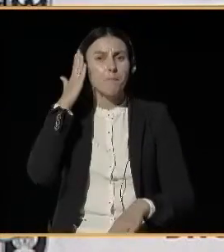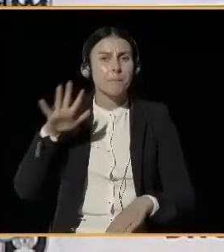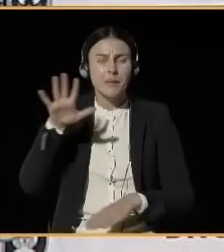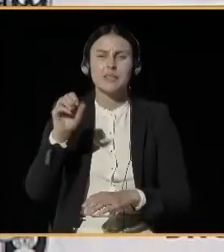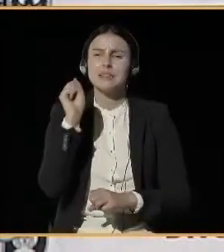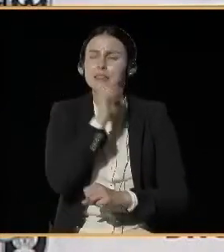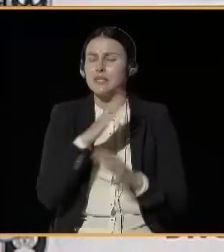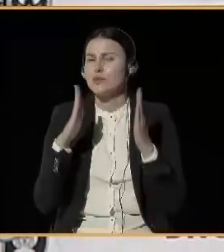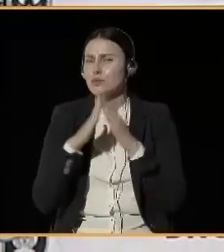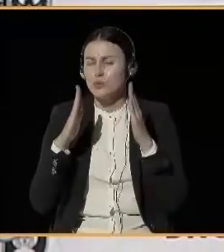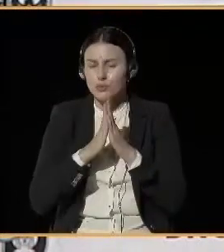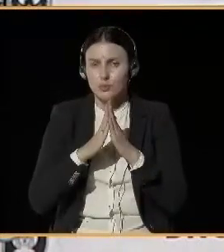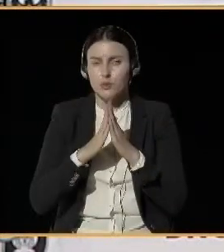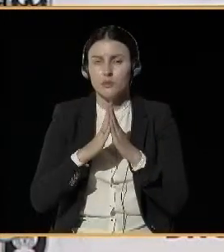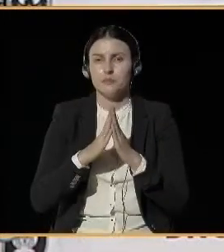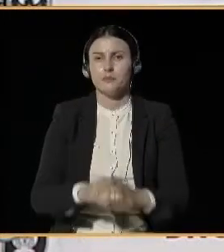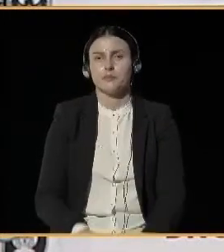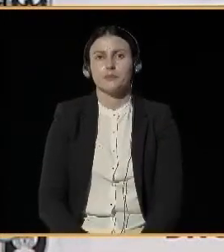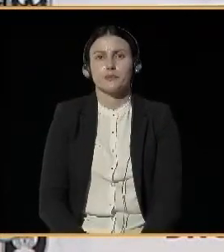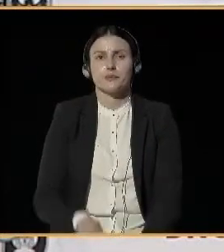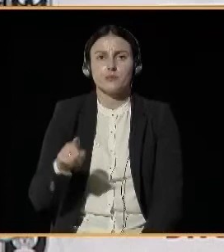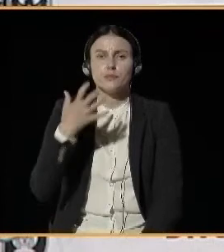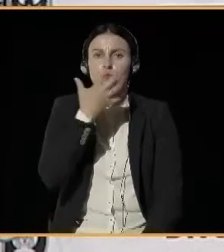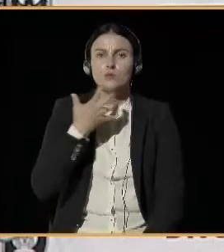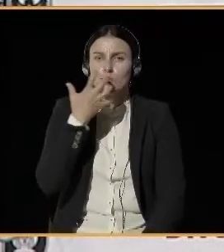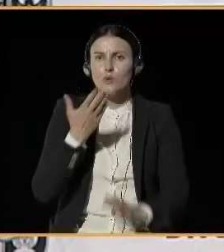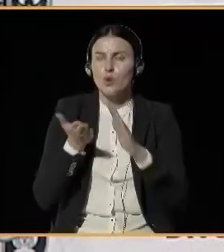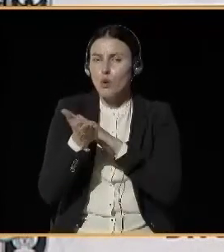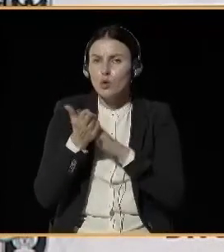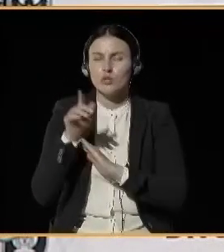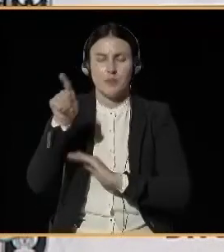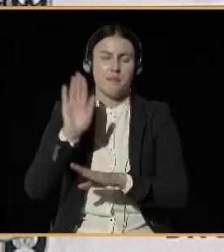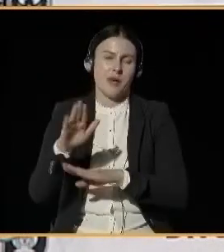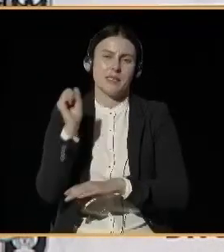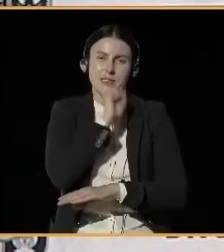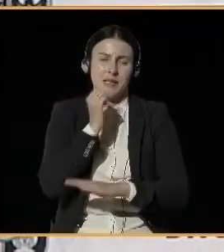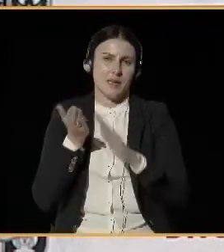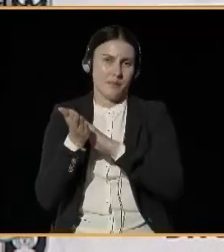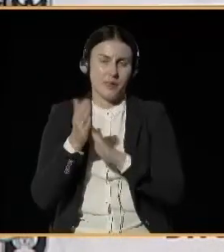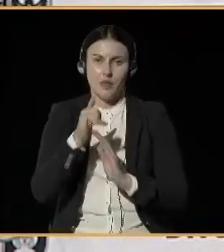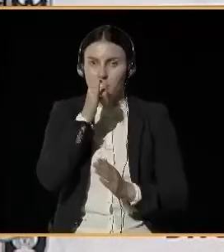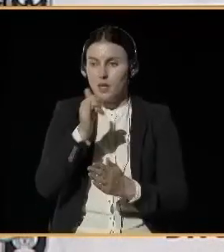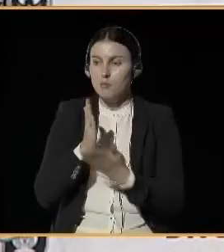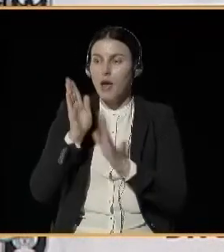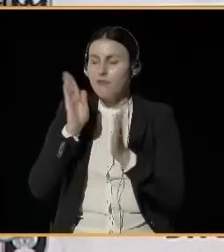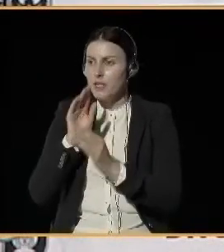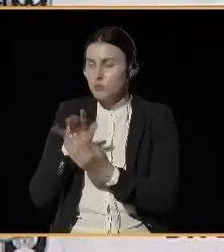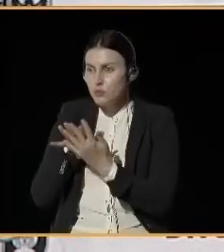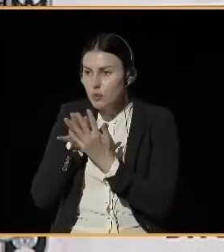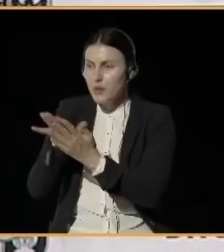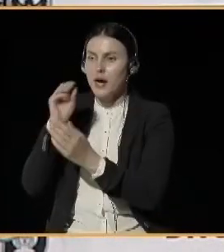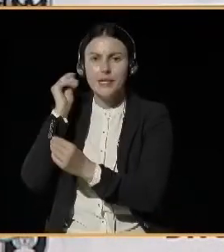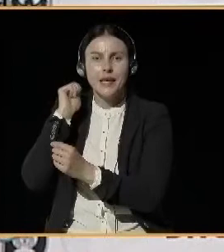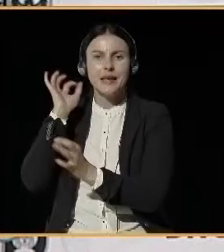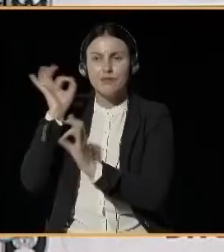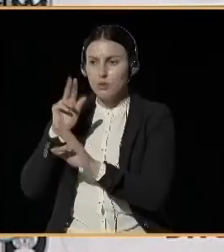And you will not reach them with Facebook. Wroclaw has very informative programs on